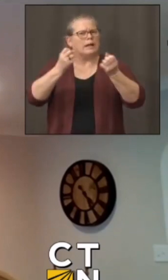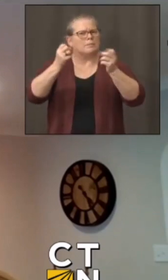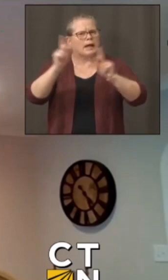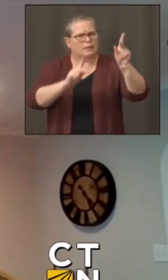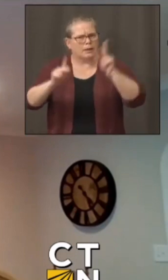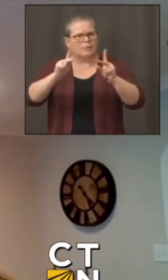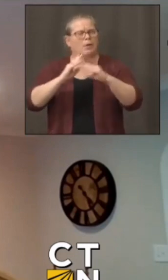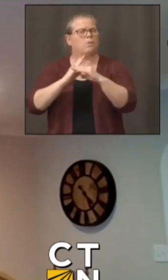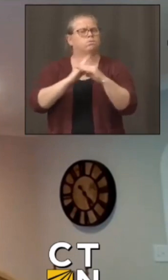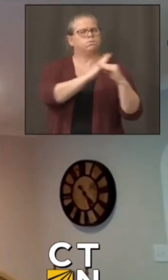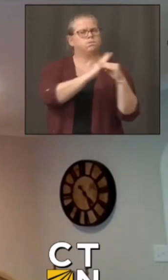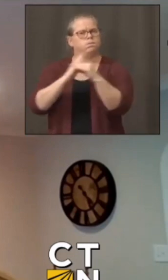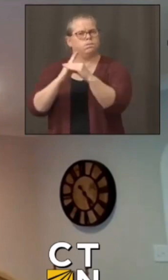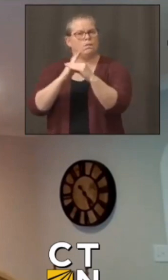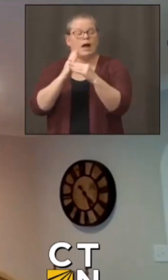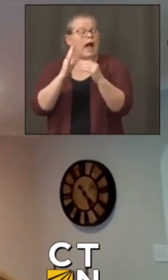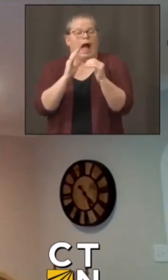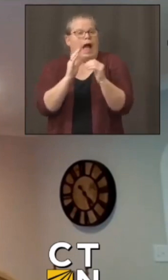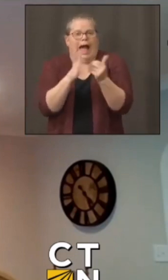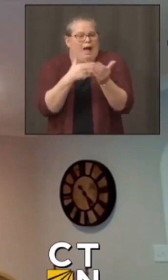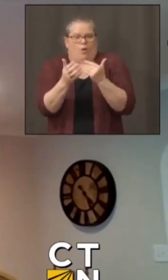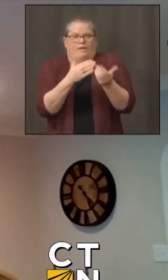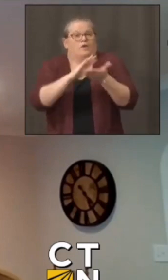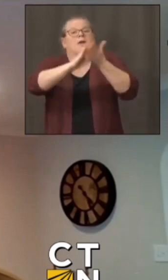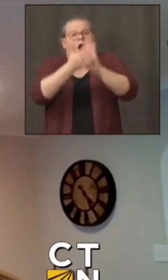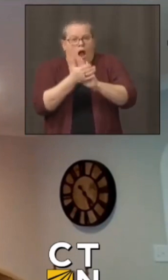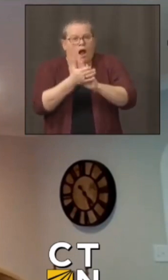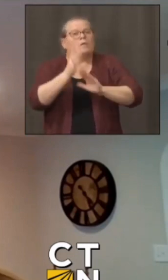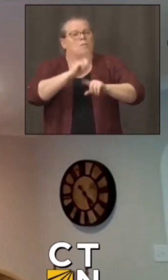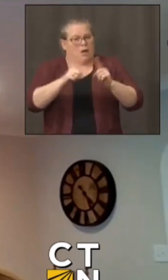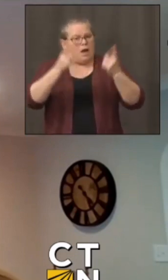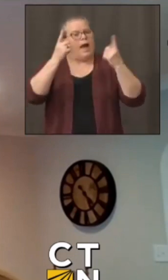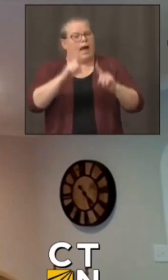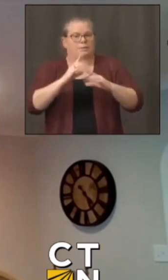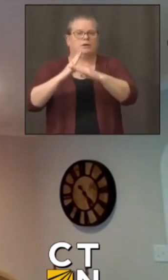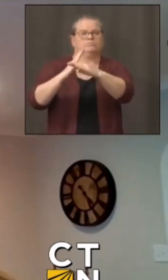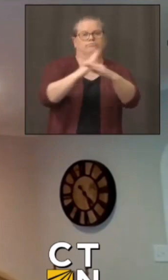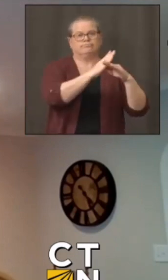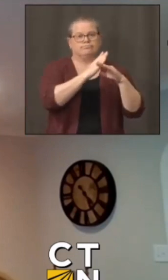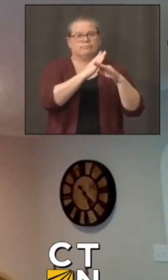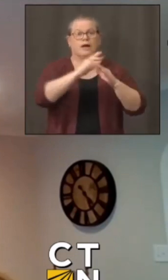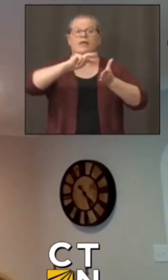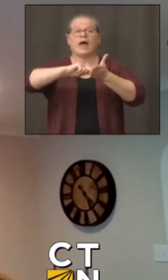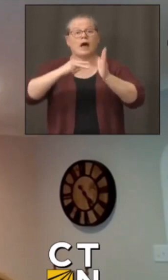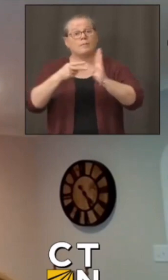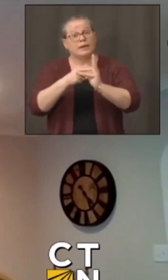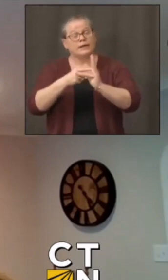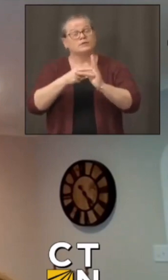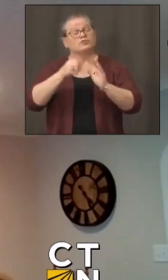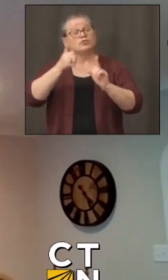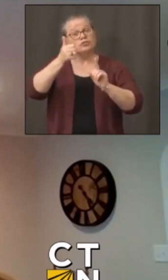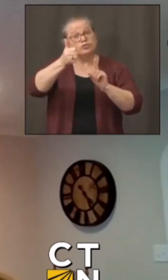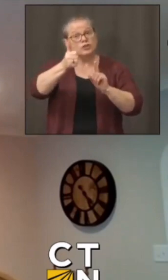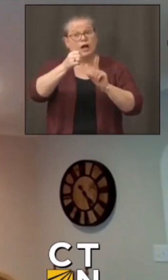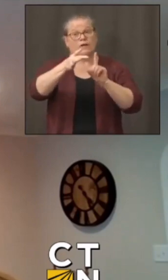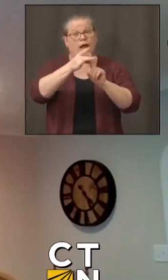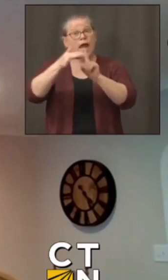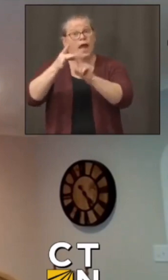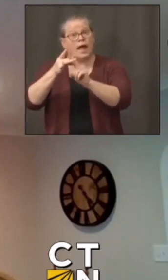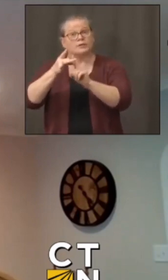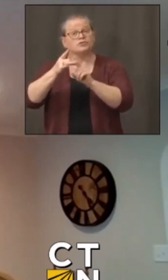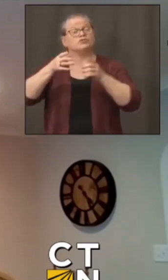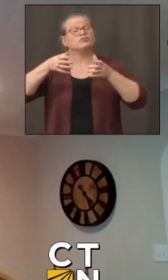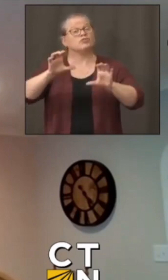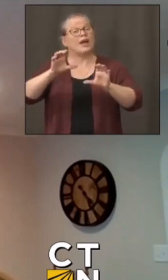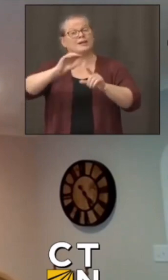odds of catching it are are very very low because most of the people you bump into will be immune and won't be sharing